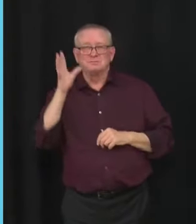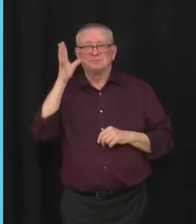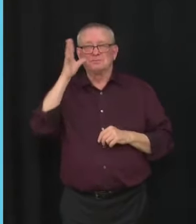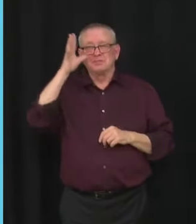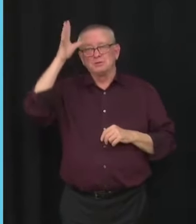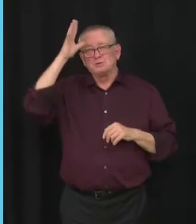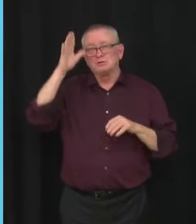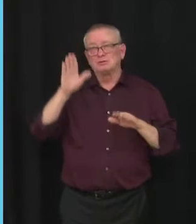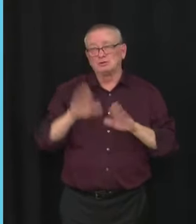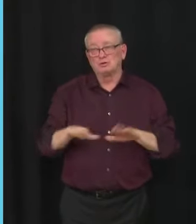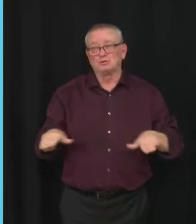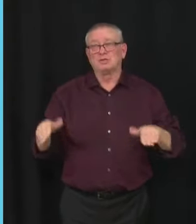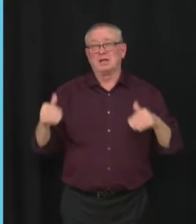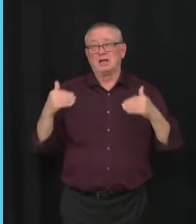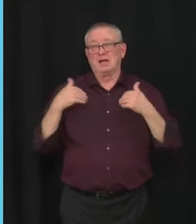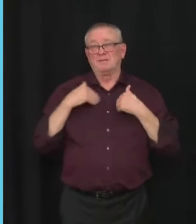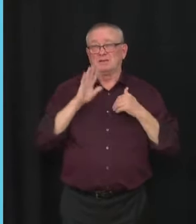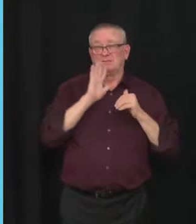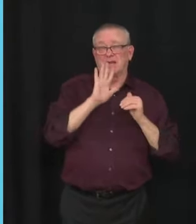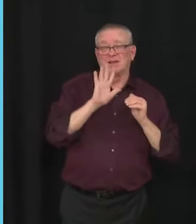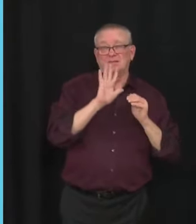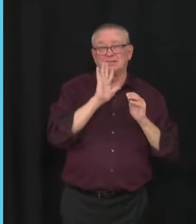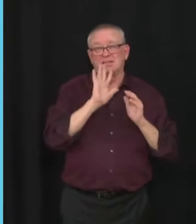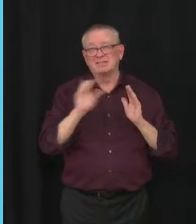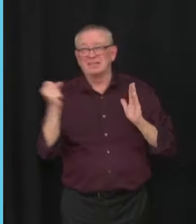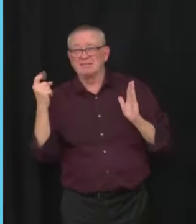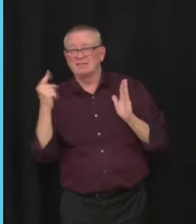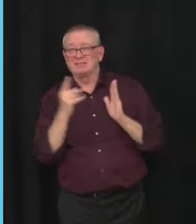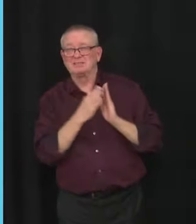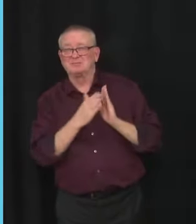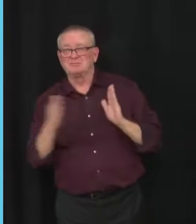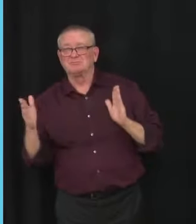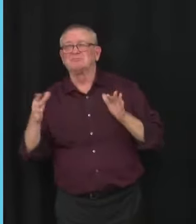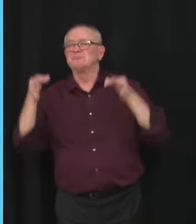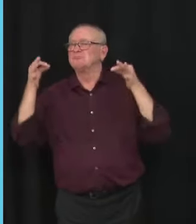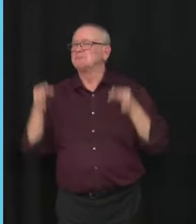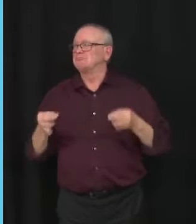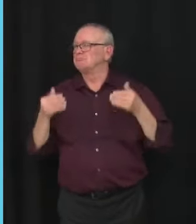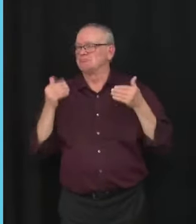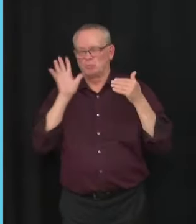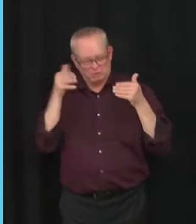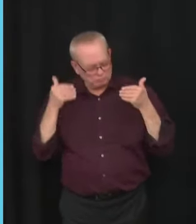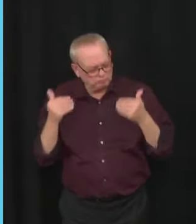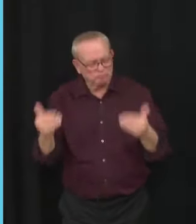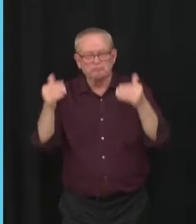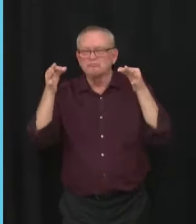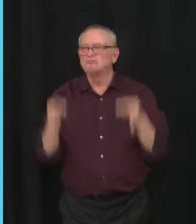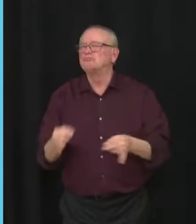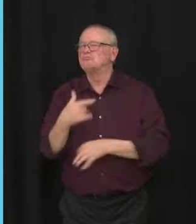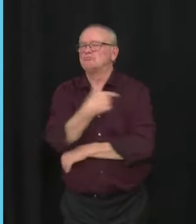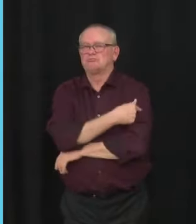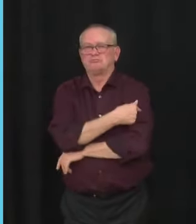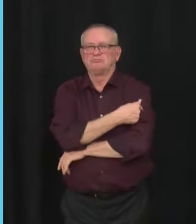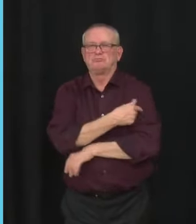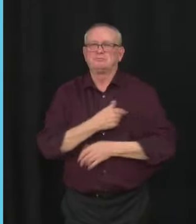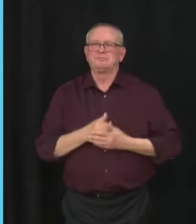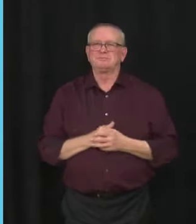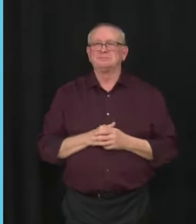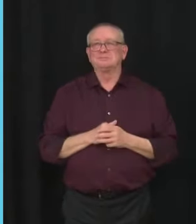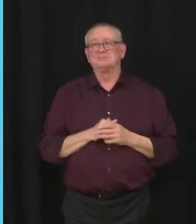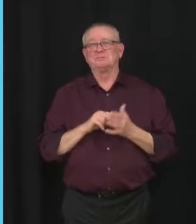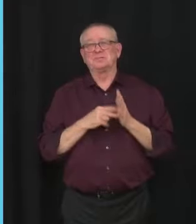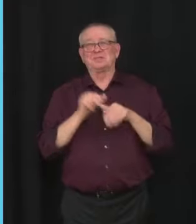have decided to get their children vaccinated. So, you know, that's upwards of 200,000